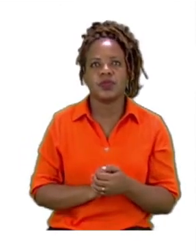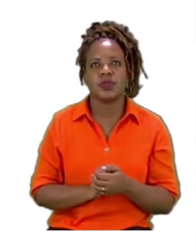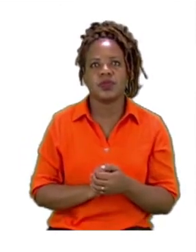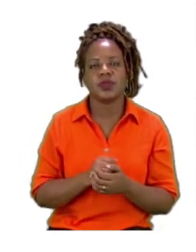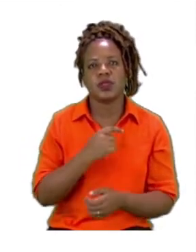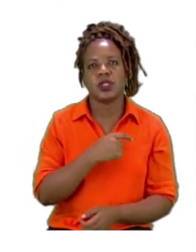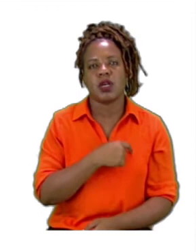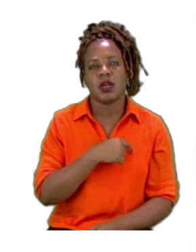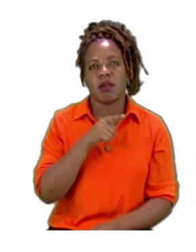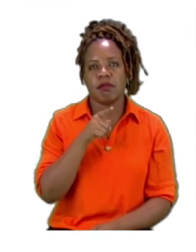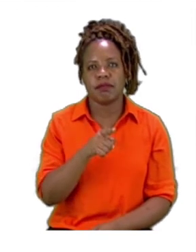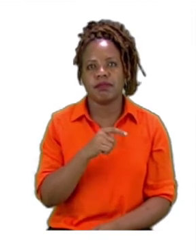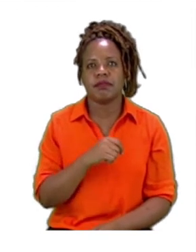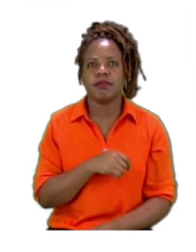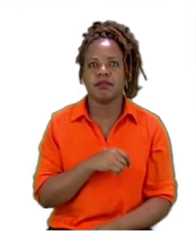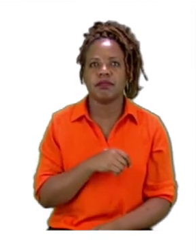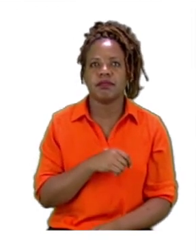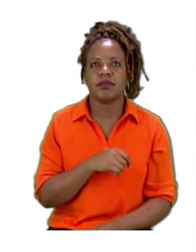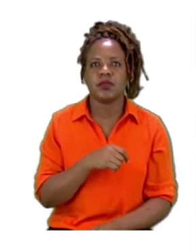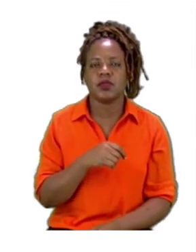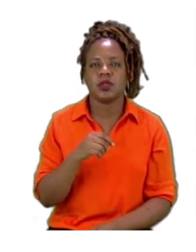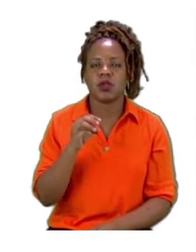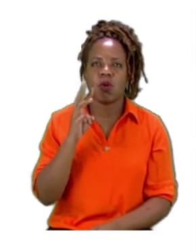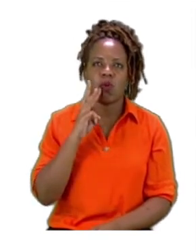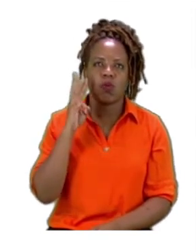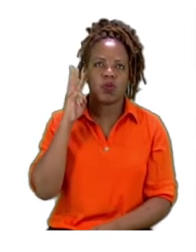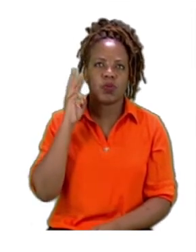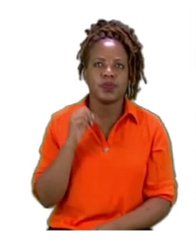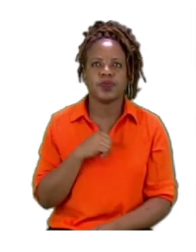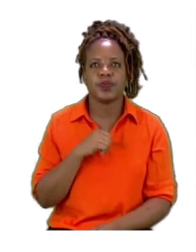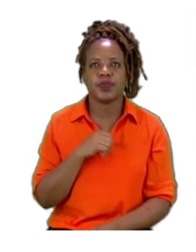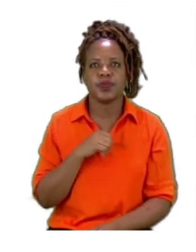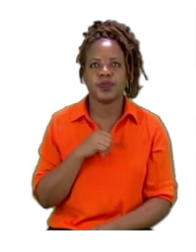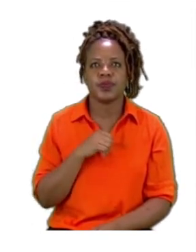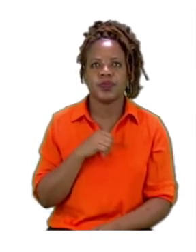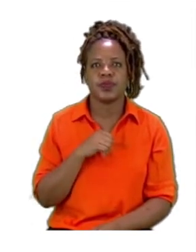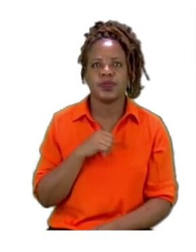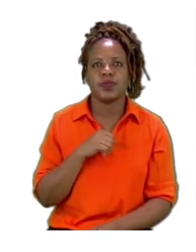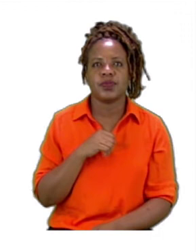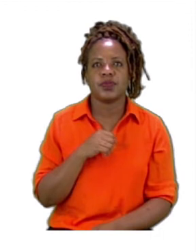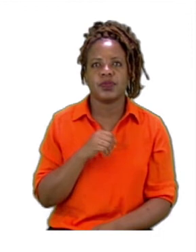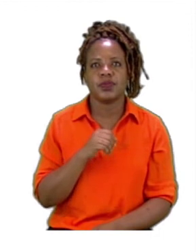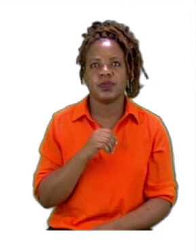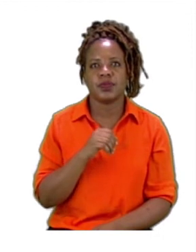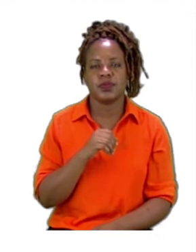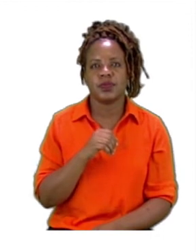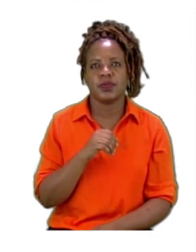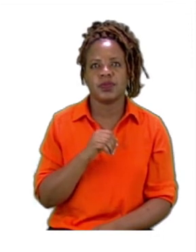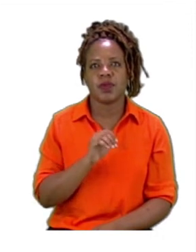were they they